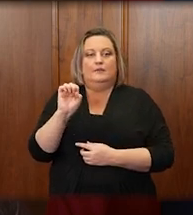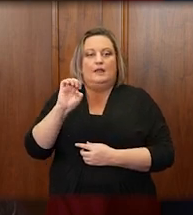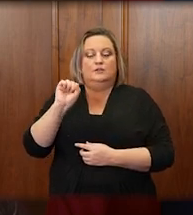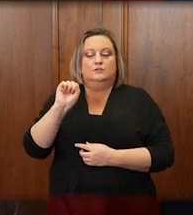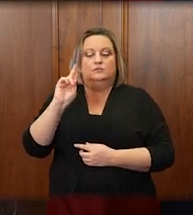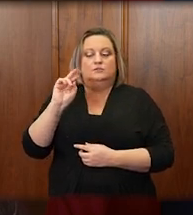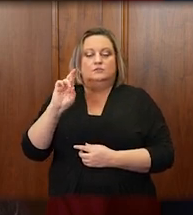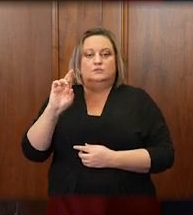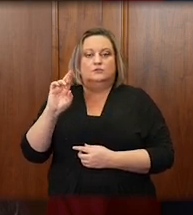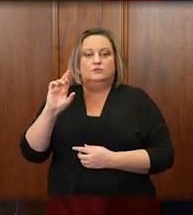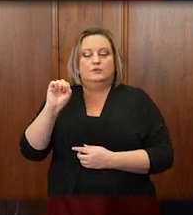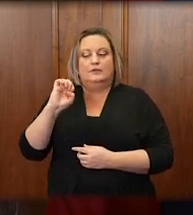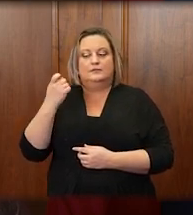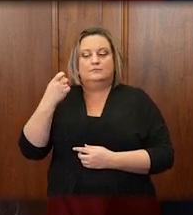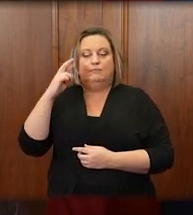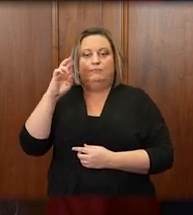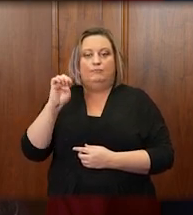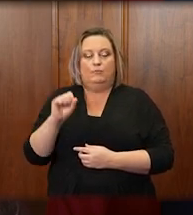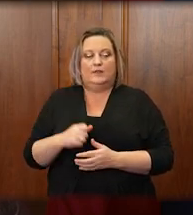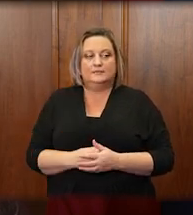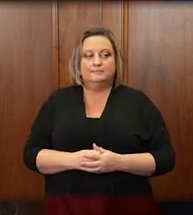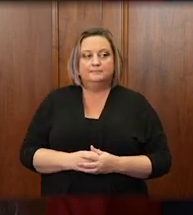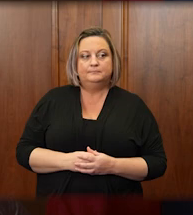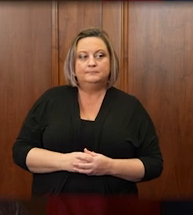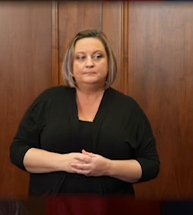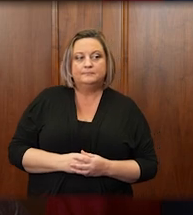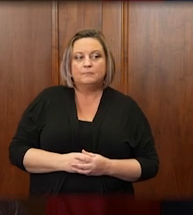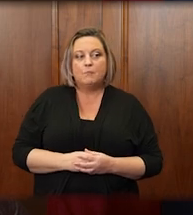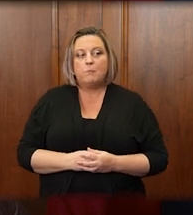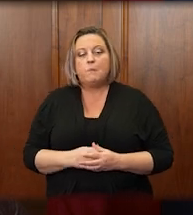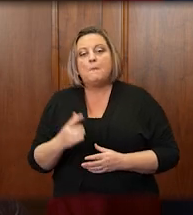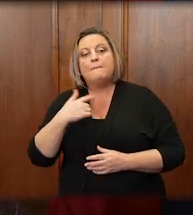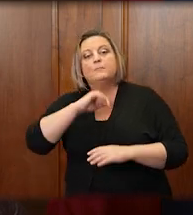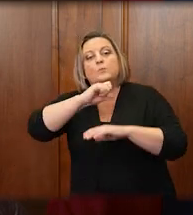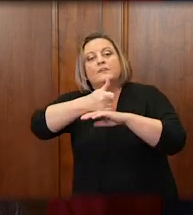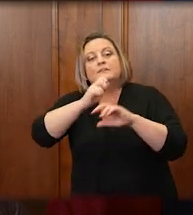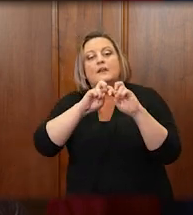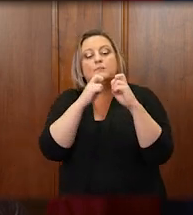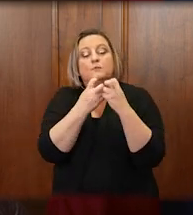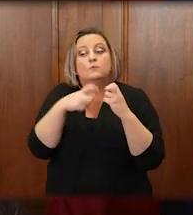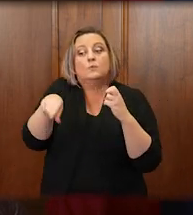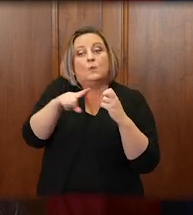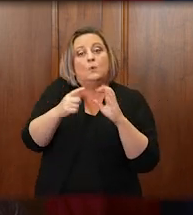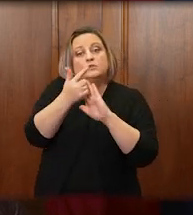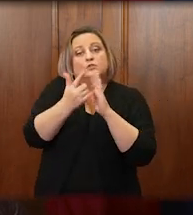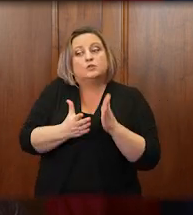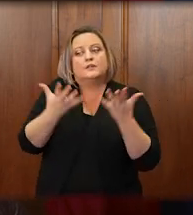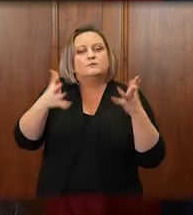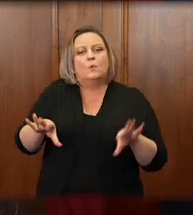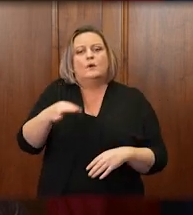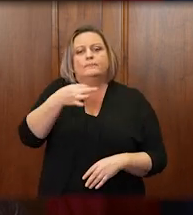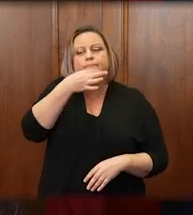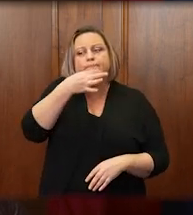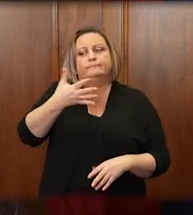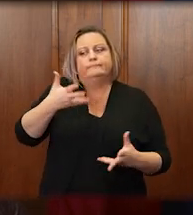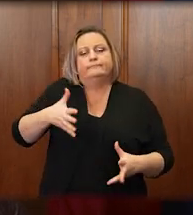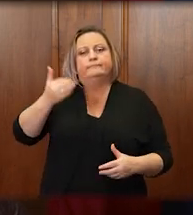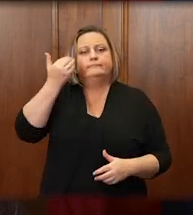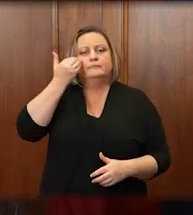We formed a committee composed principally of attorneys with experience in electronic filing in our Supreme Court,